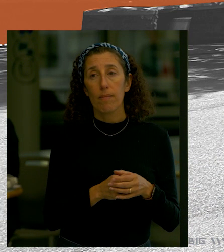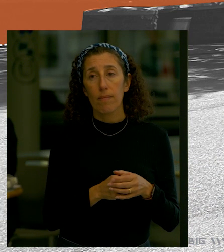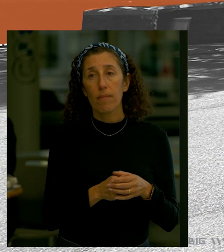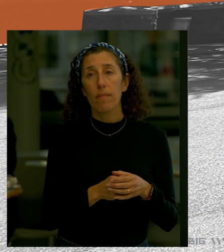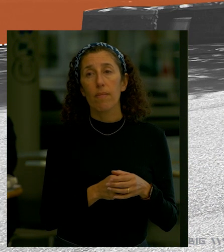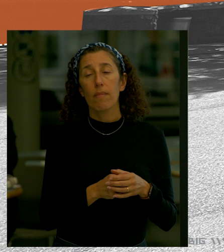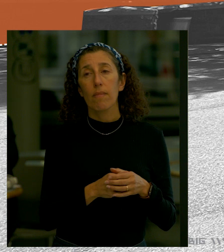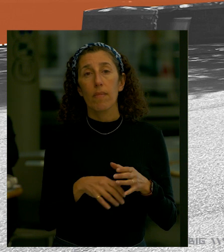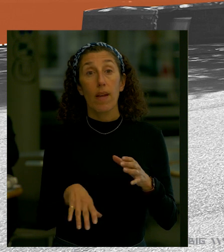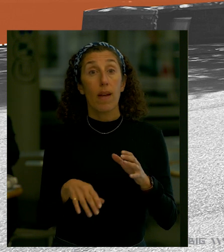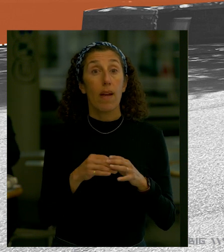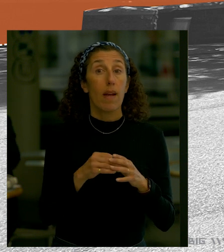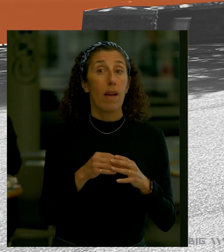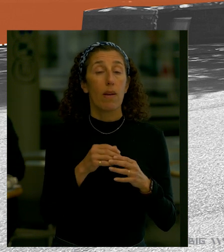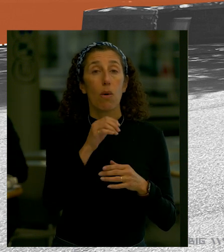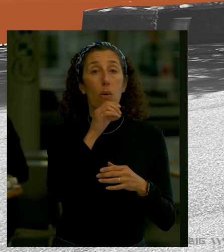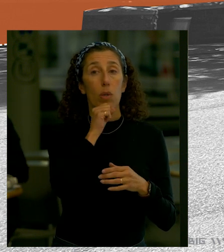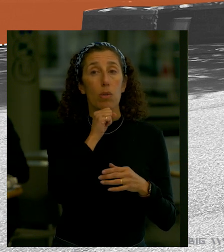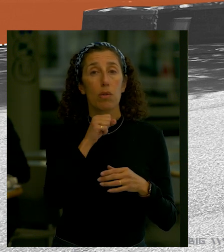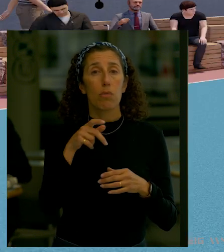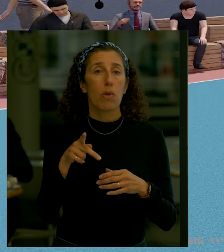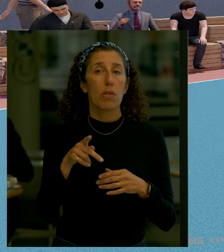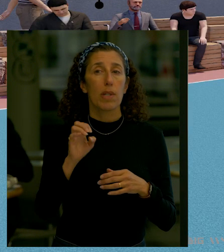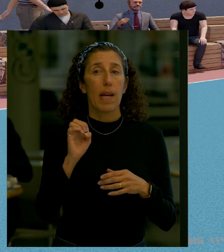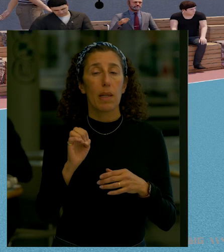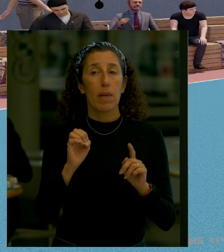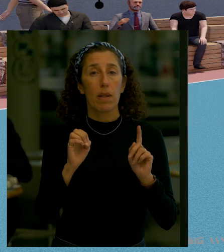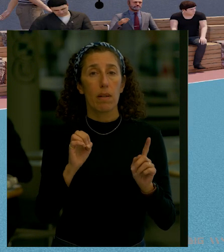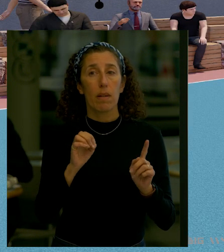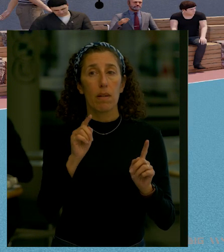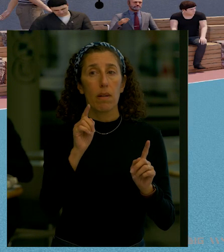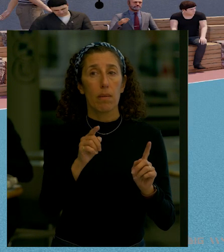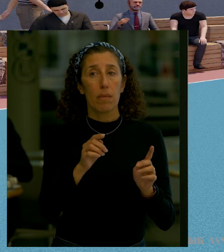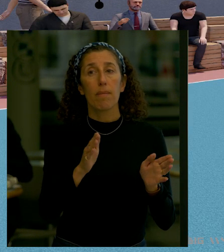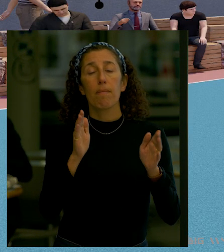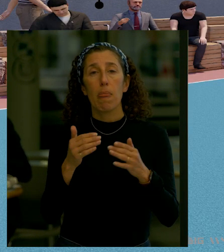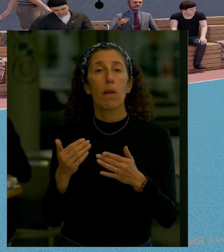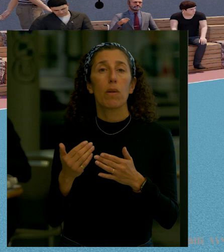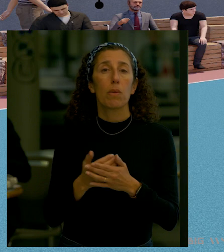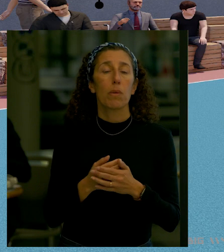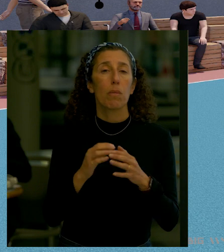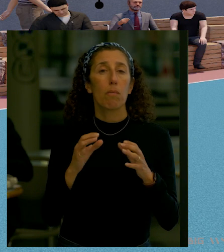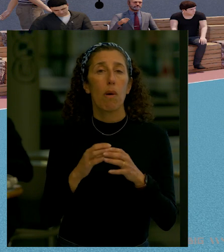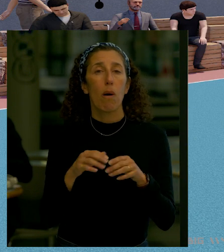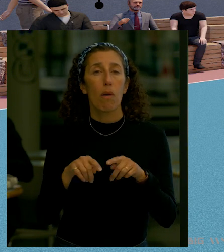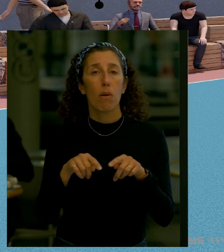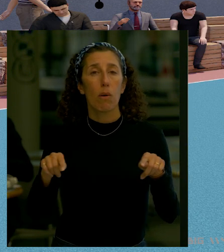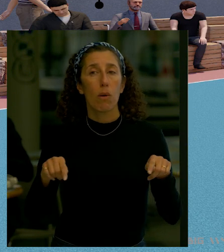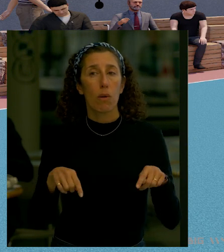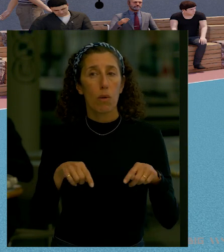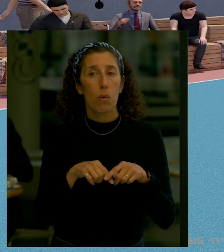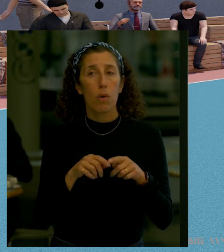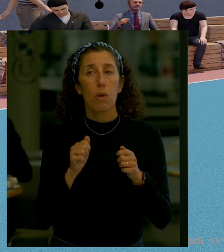there's the project element which is again over there behind it and here's the new ball court so you can see in the background there the project elements